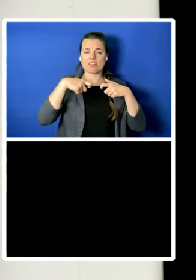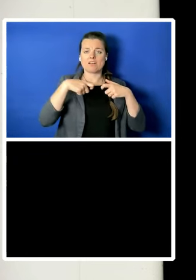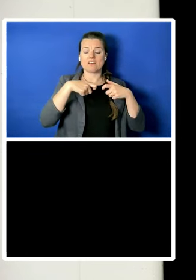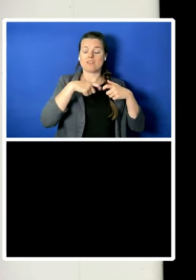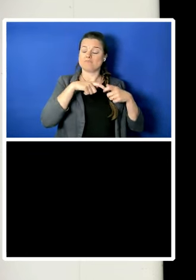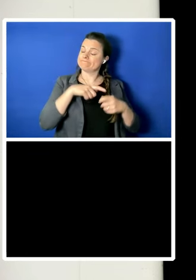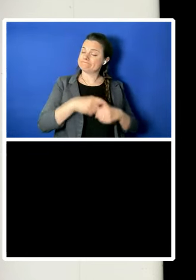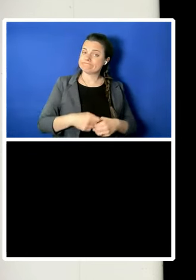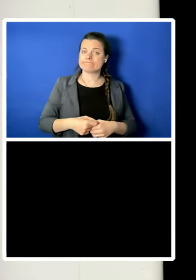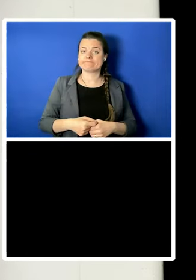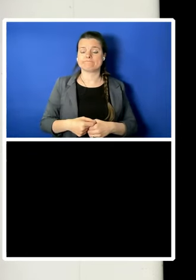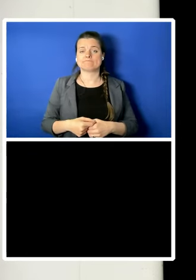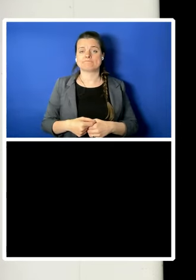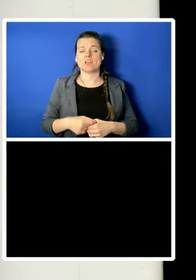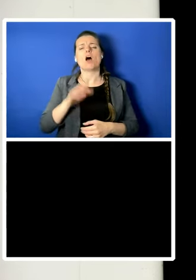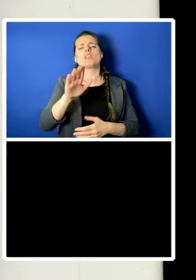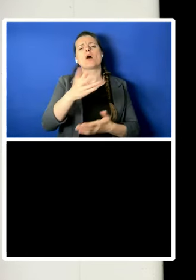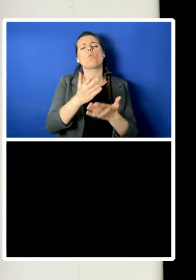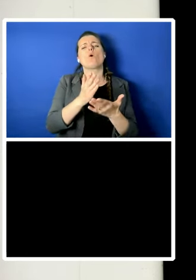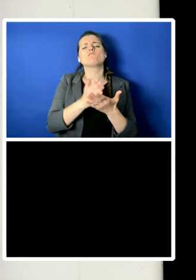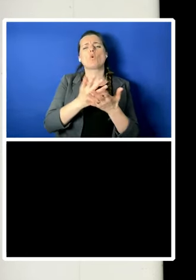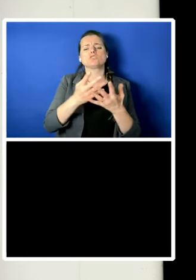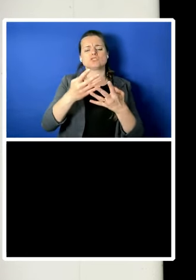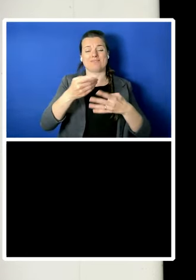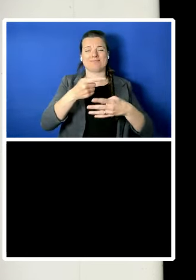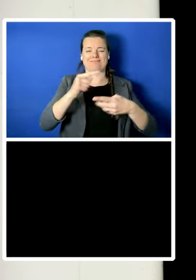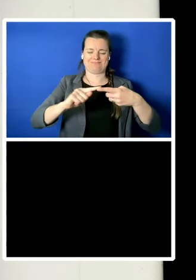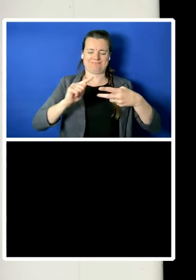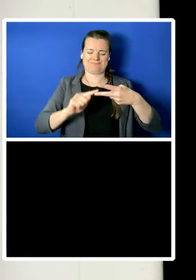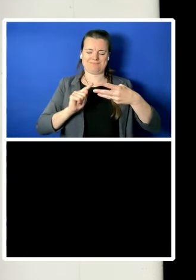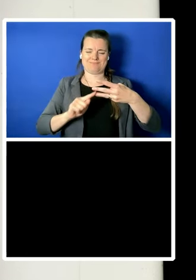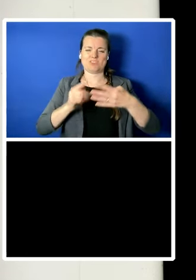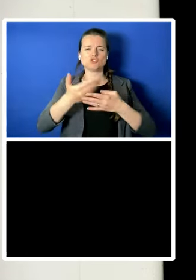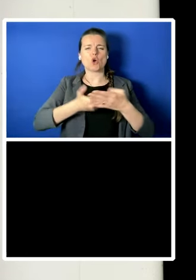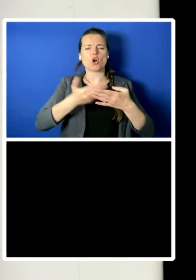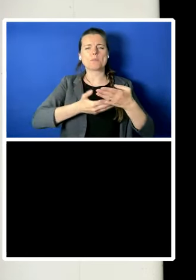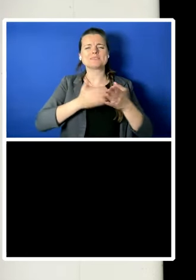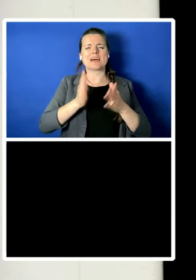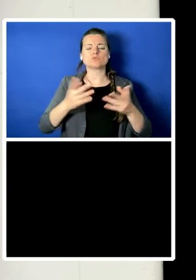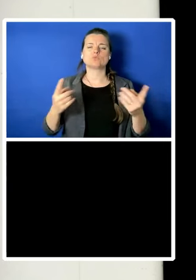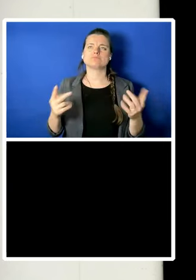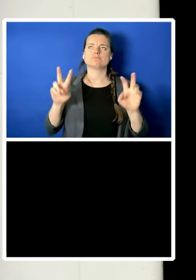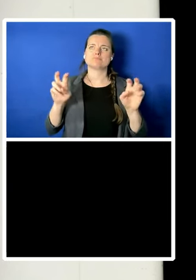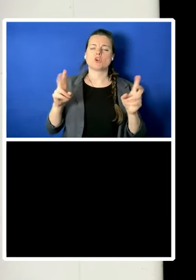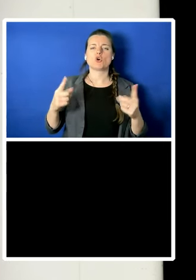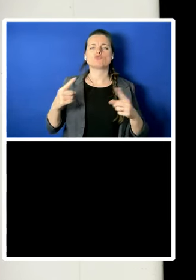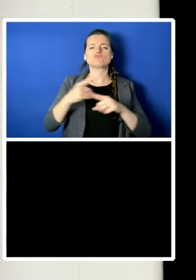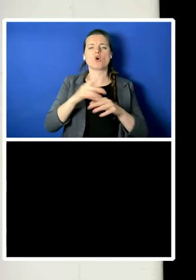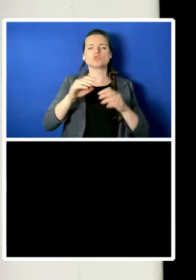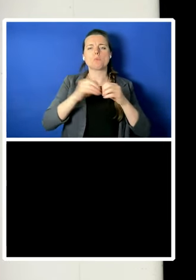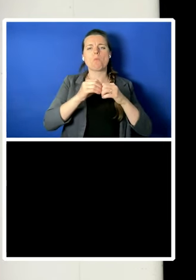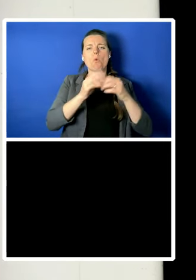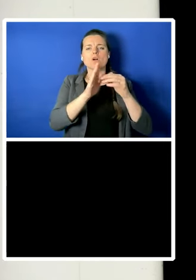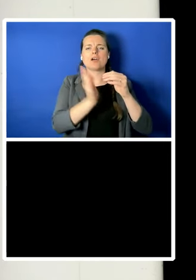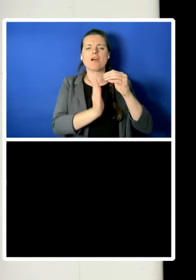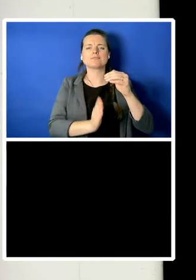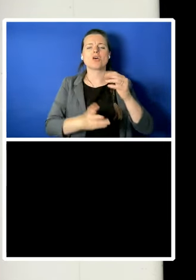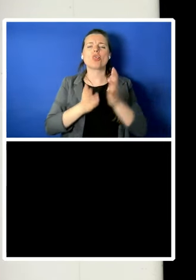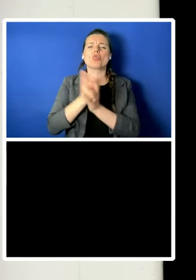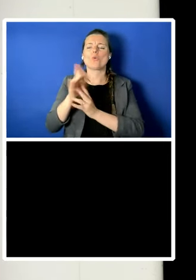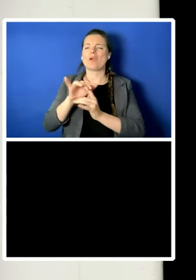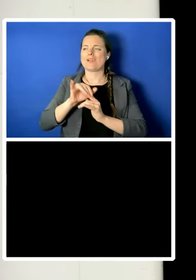Of course those documents had to cross borders in an age of aeroplanes, atomic weapons and